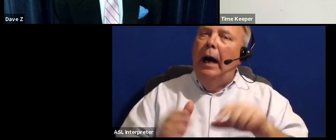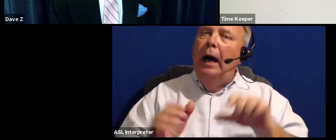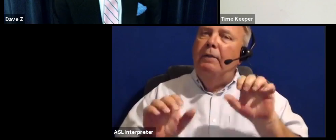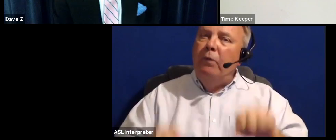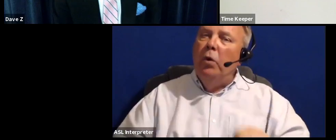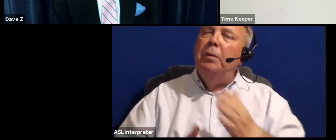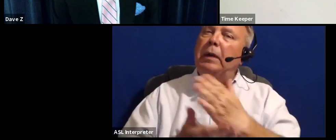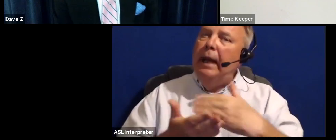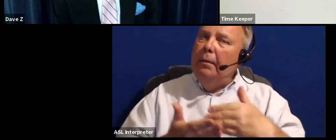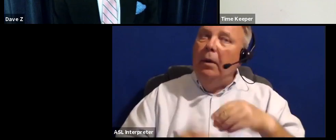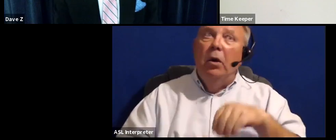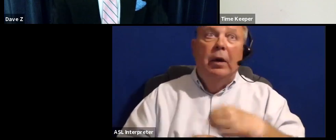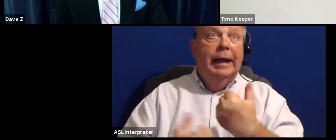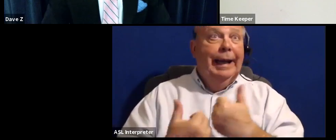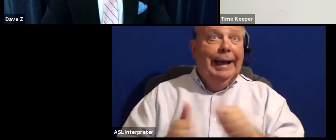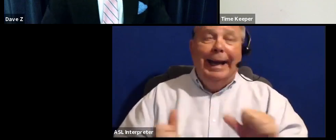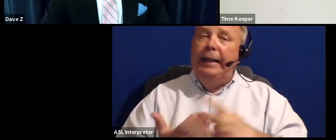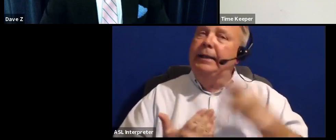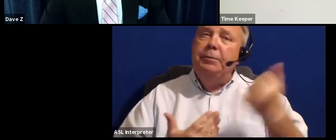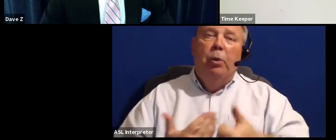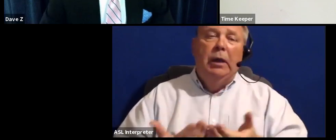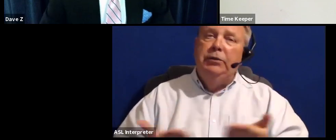in any of these projects.